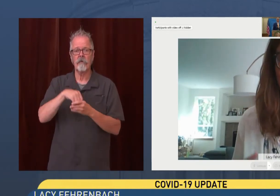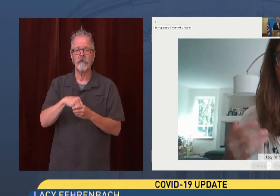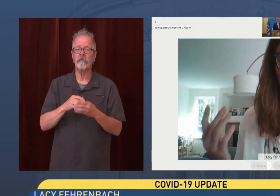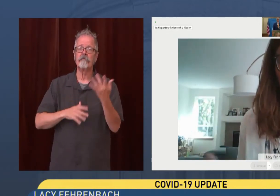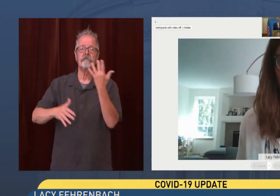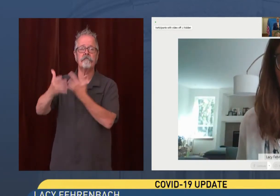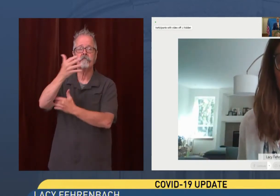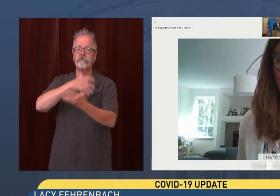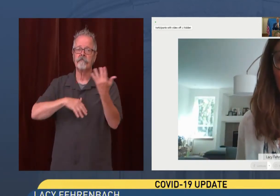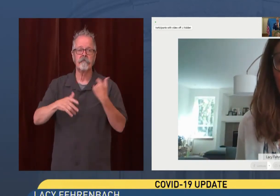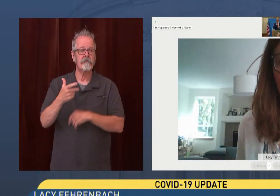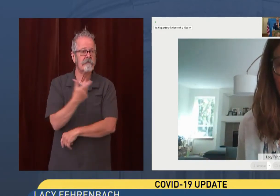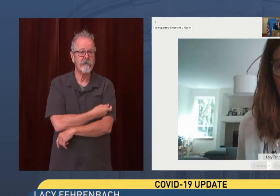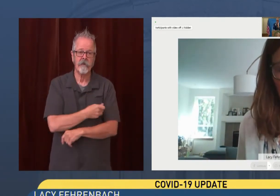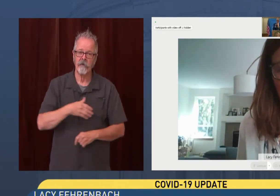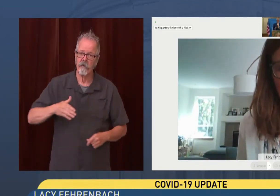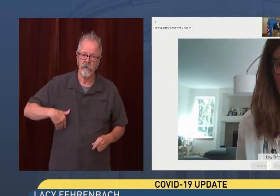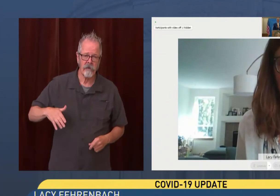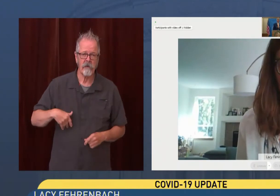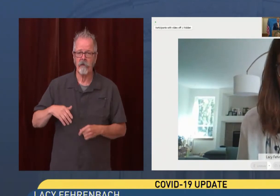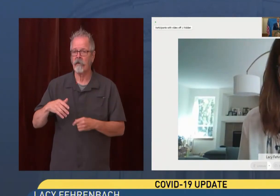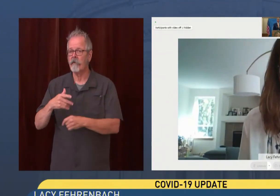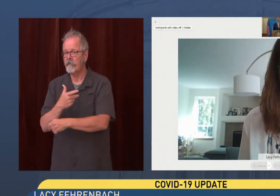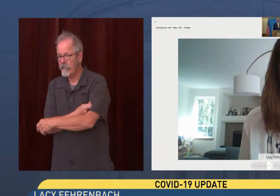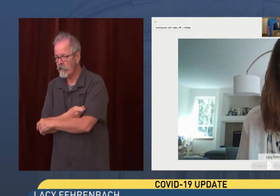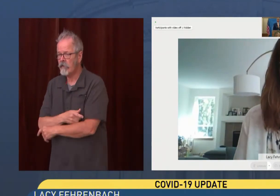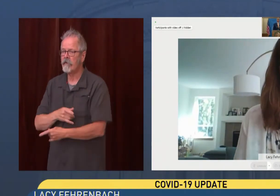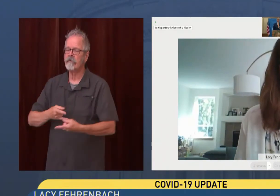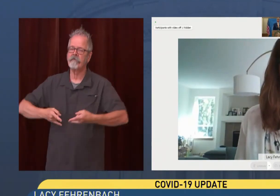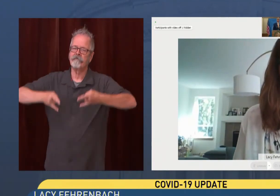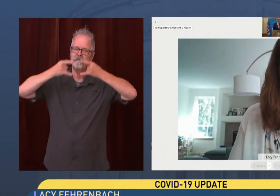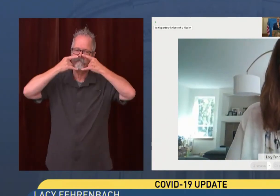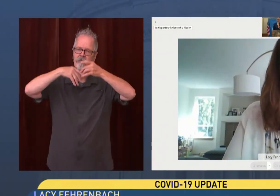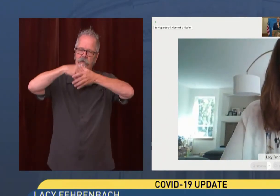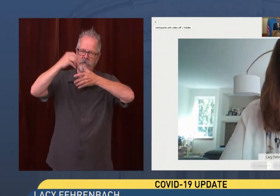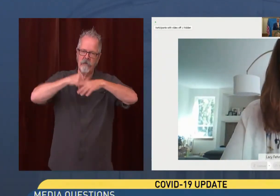you are fully vaccinated, and a reminder that if you're not, you're required to wear a mask.